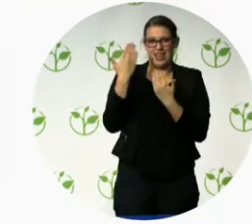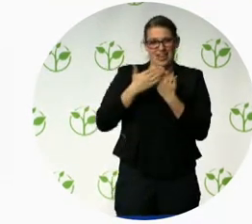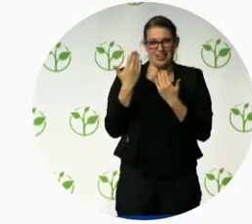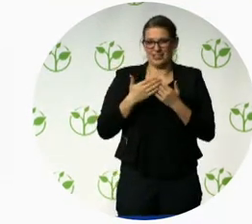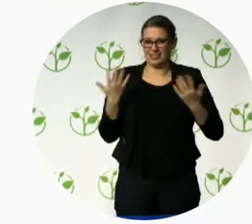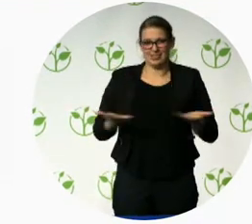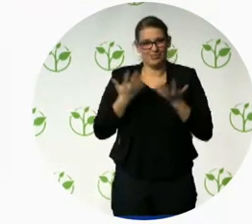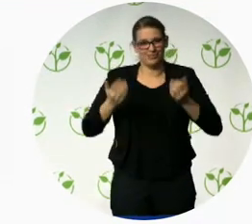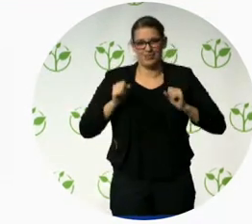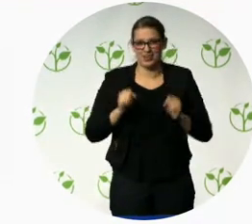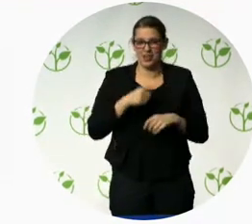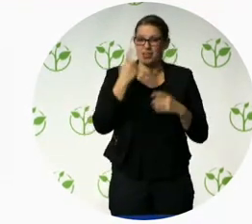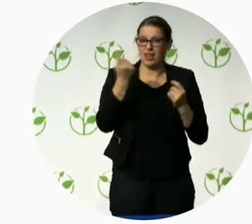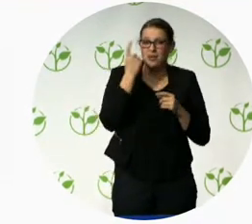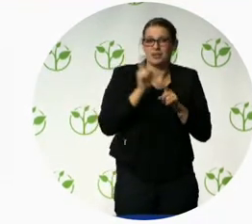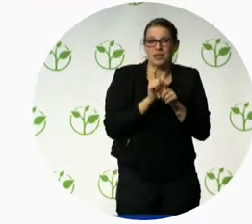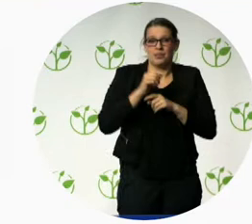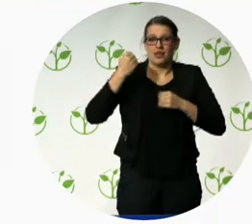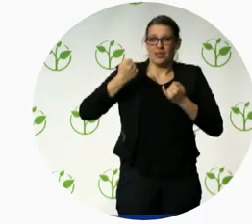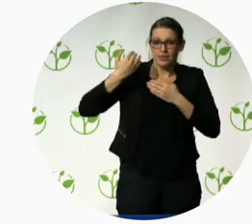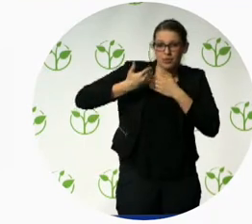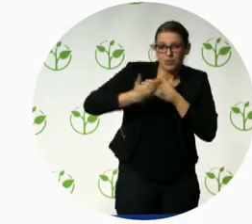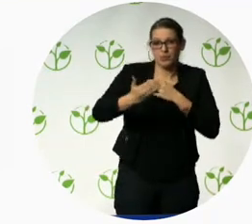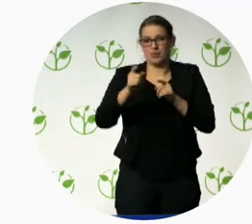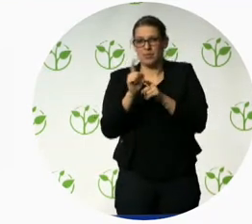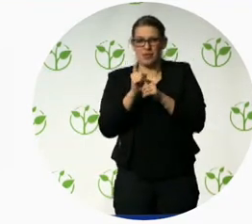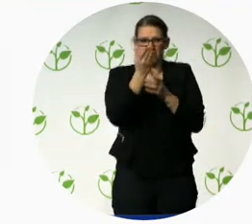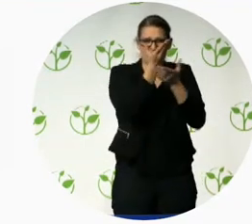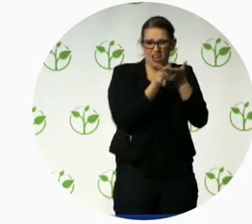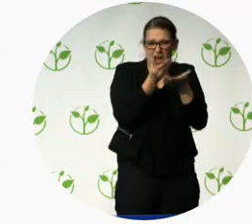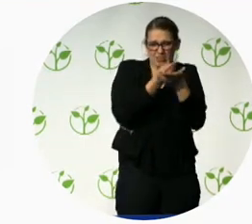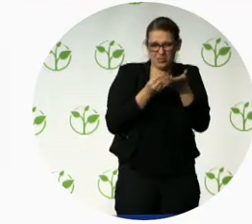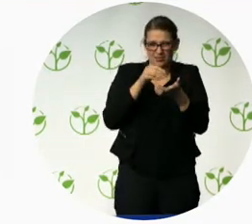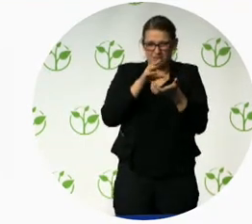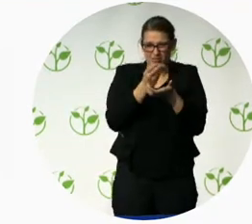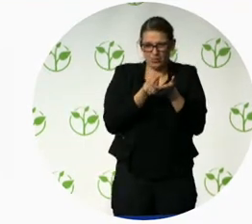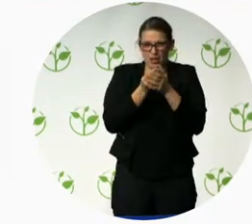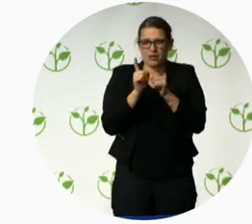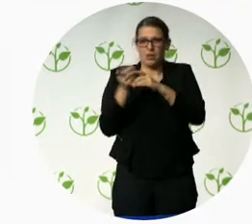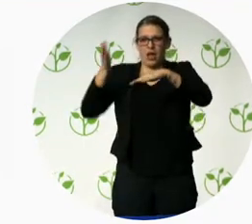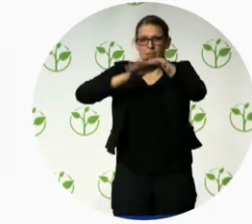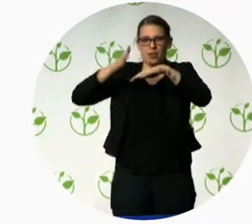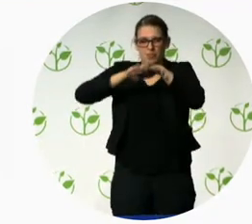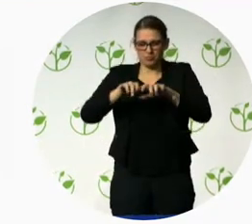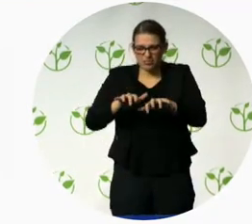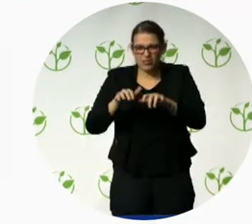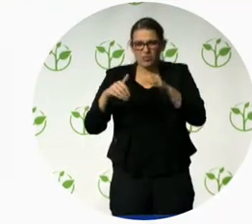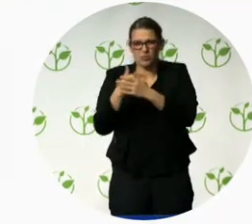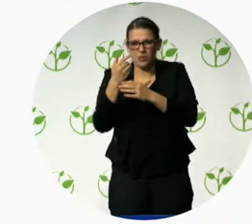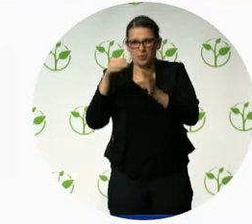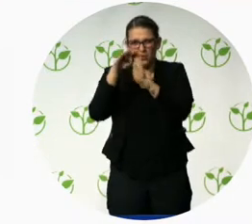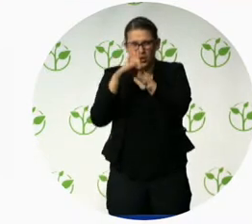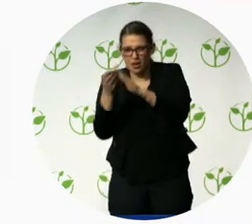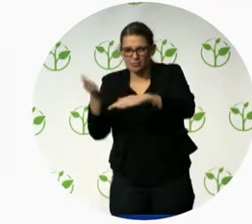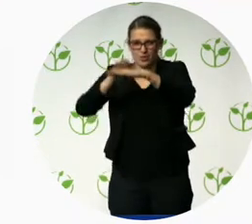businesses that it's productivity. Not only is it talent retention in the aging workforce, people won't need to leave work. We will be the first generation